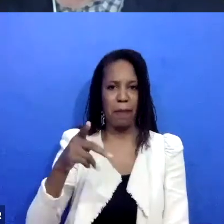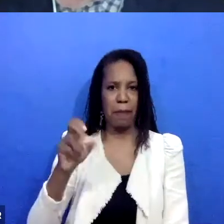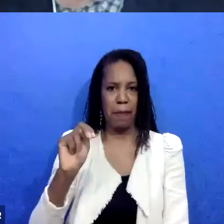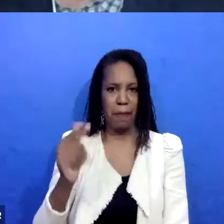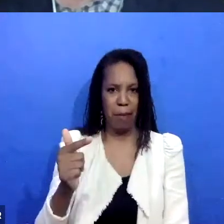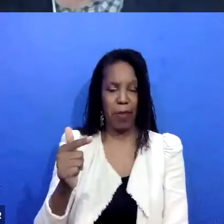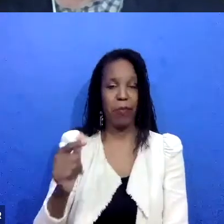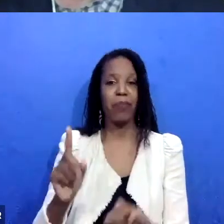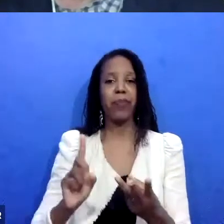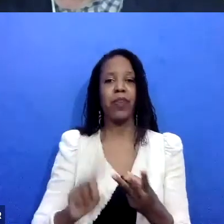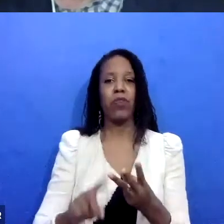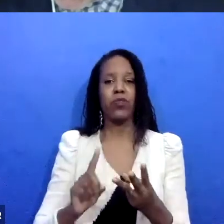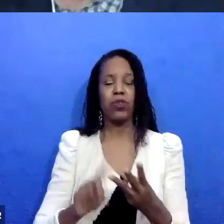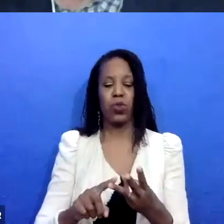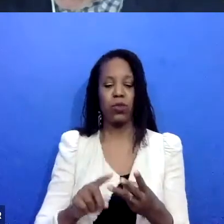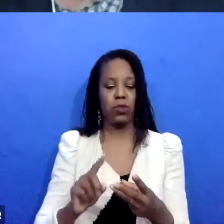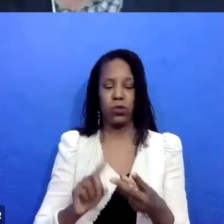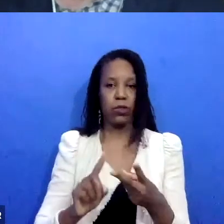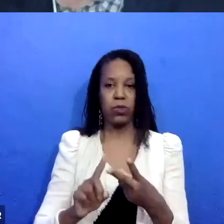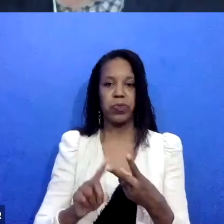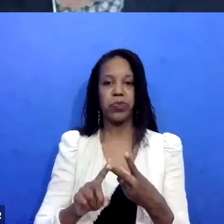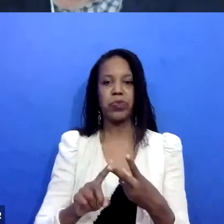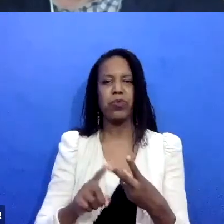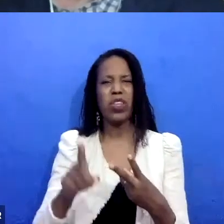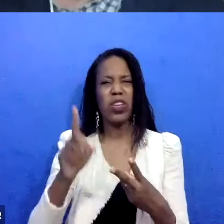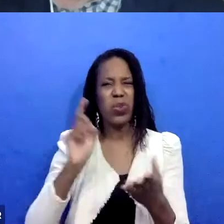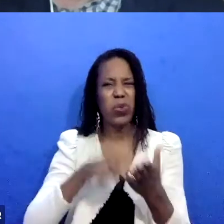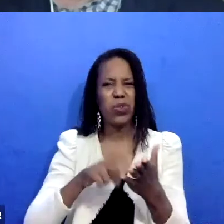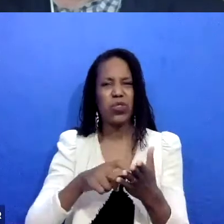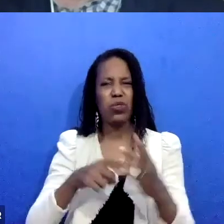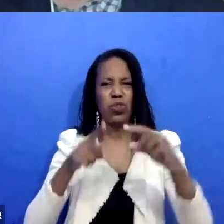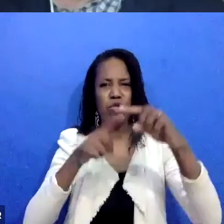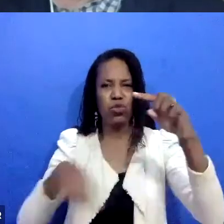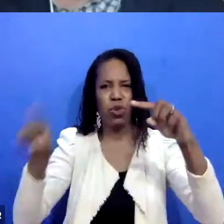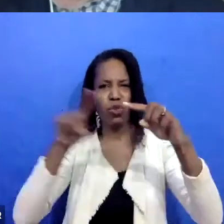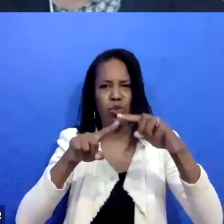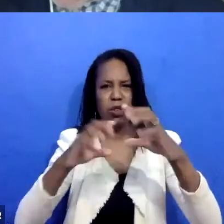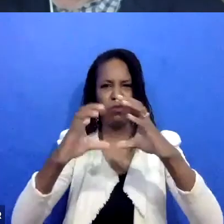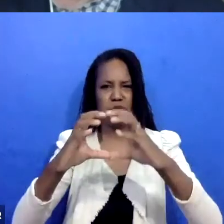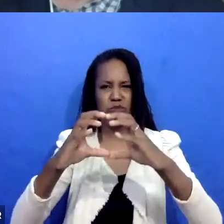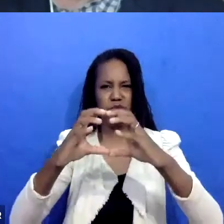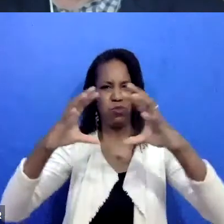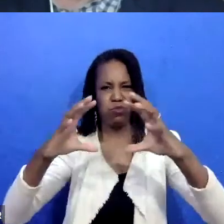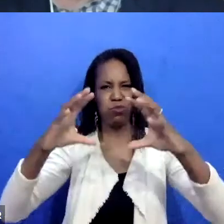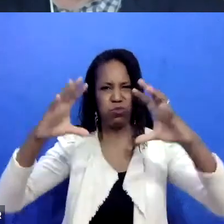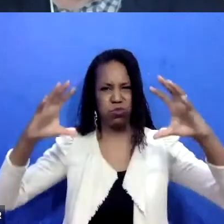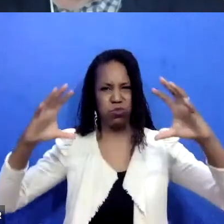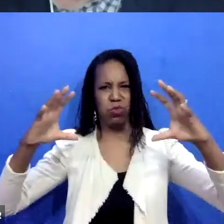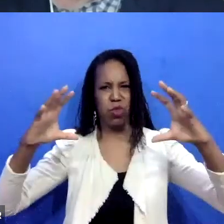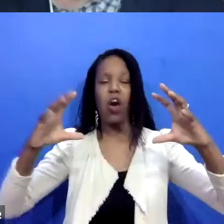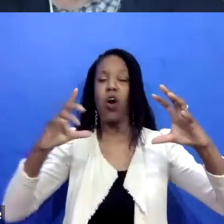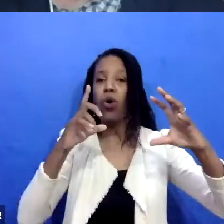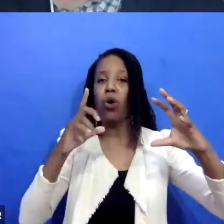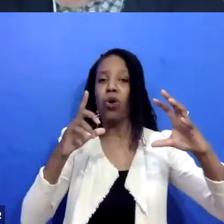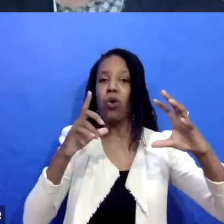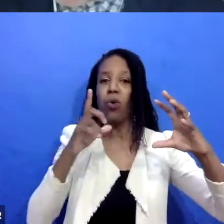family group conferencing and other approaches with those three concentric circles where like, who knows what's going on that's really close to you. And then who's the, who